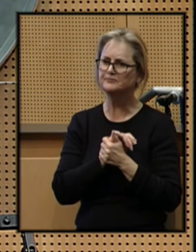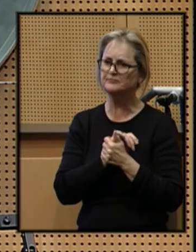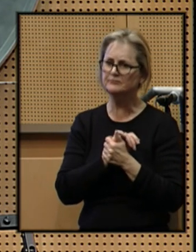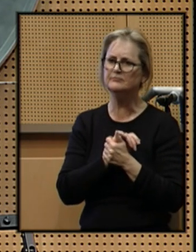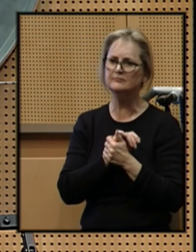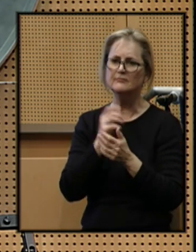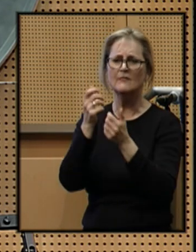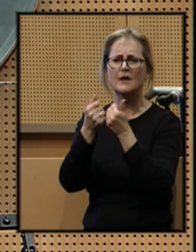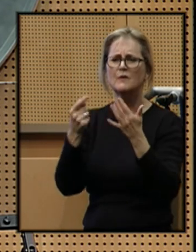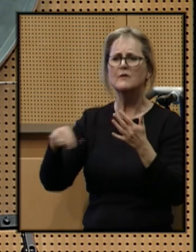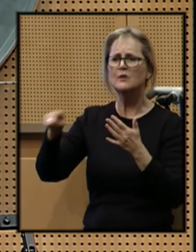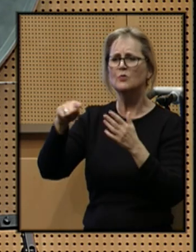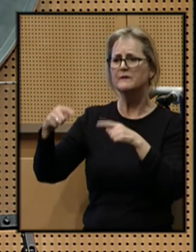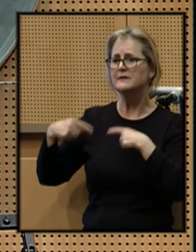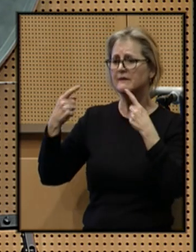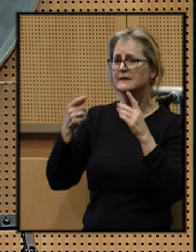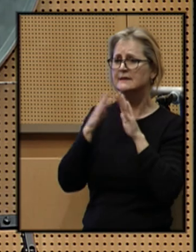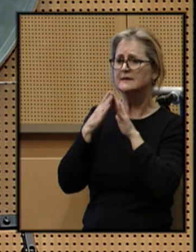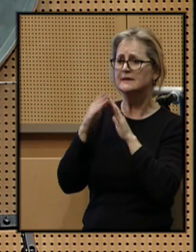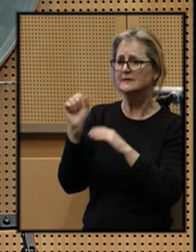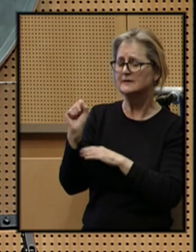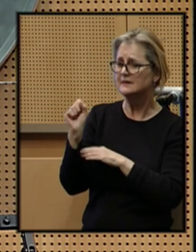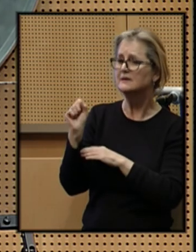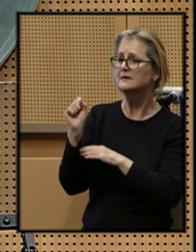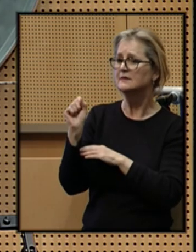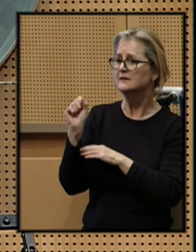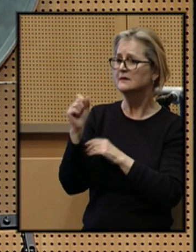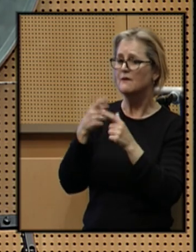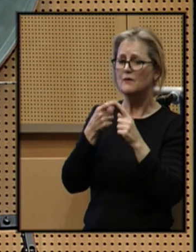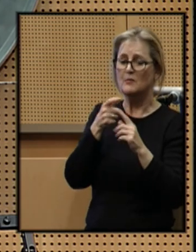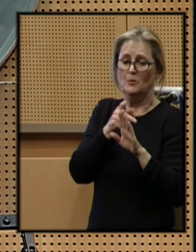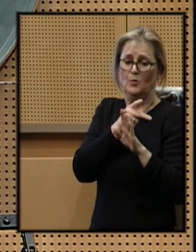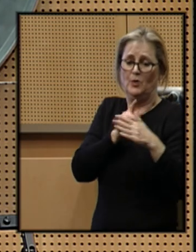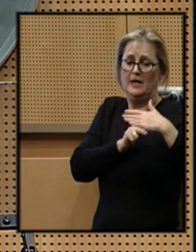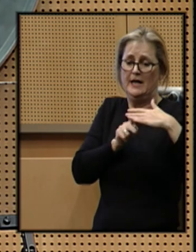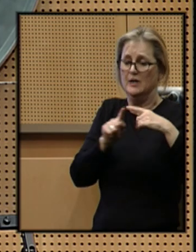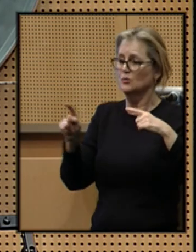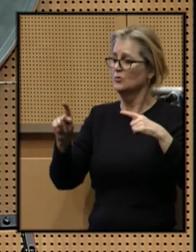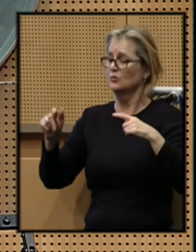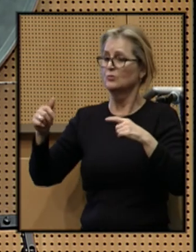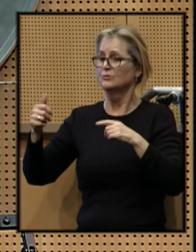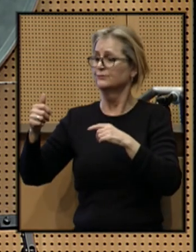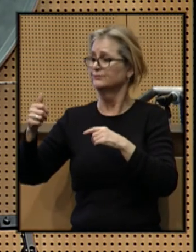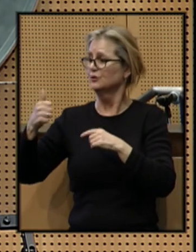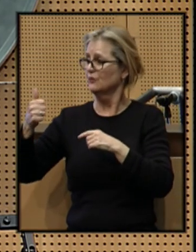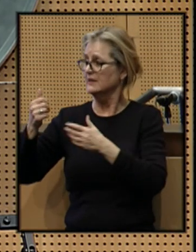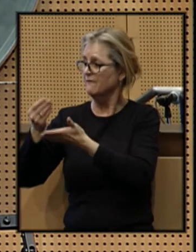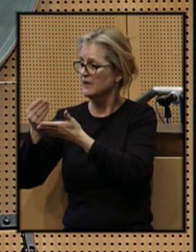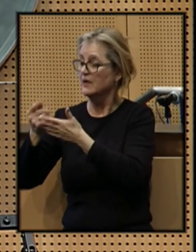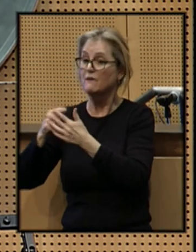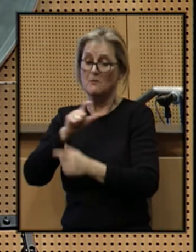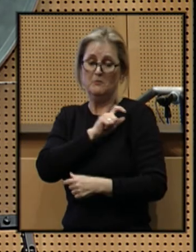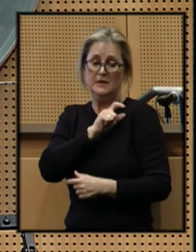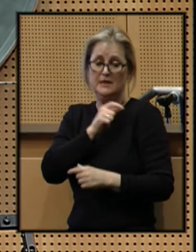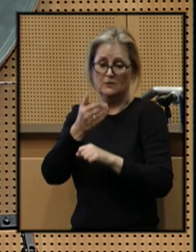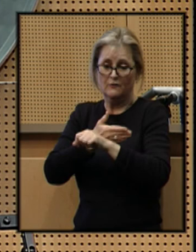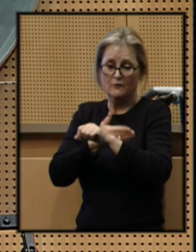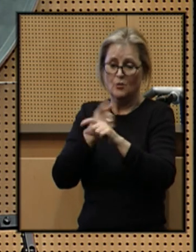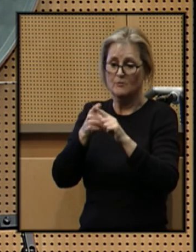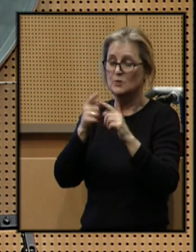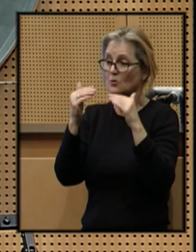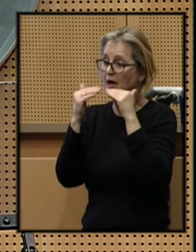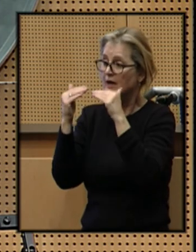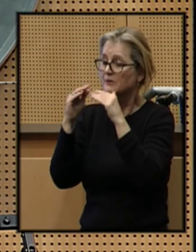Everything we have done as a city, from pre-K to transit funding, from police reform to